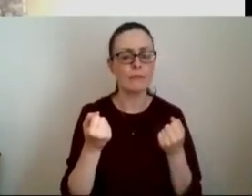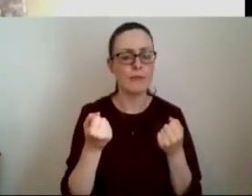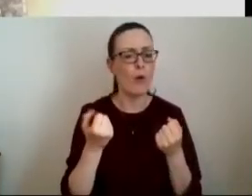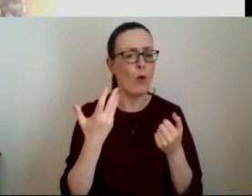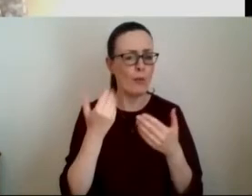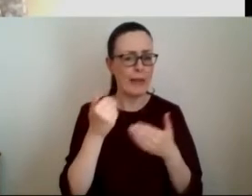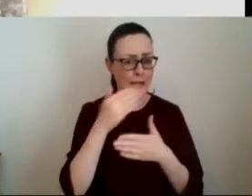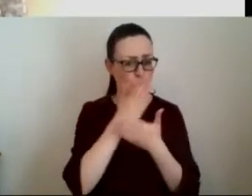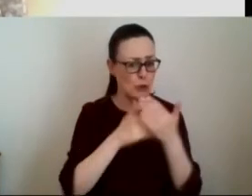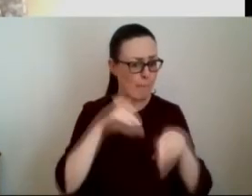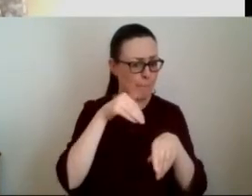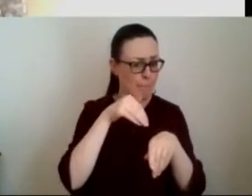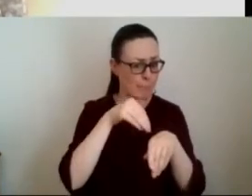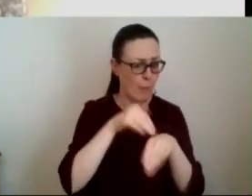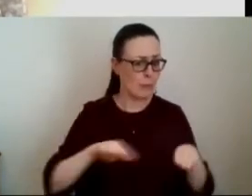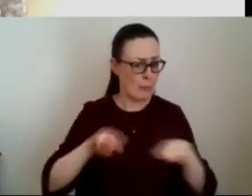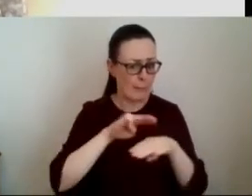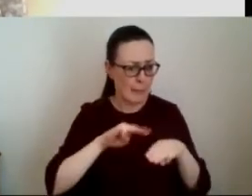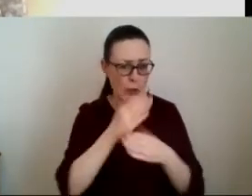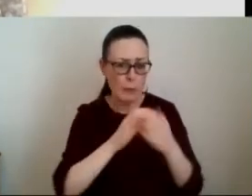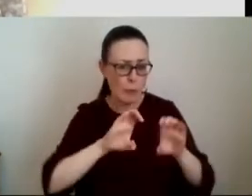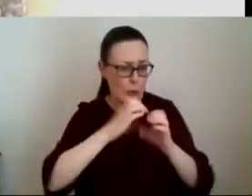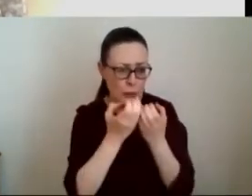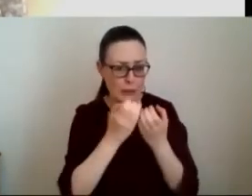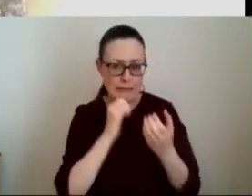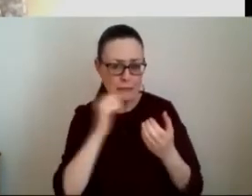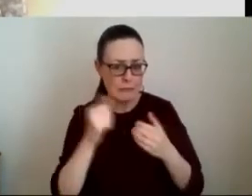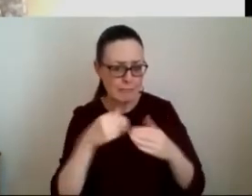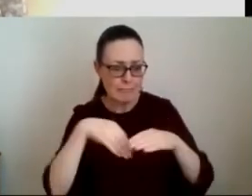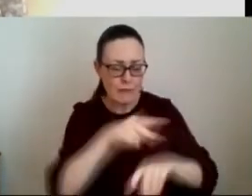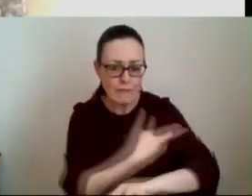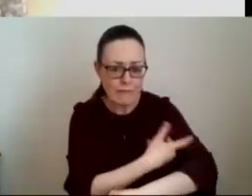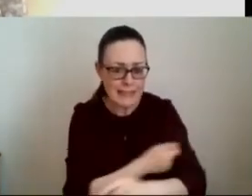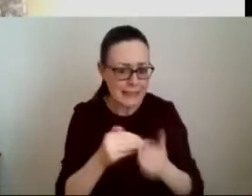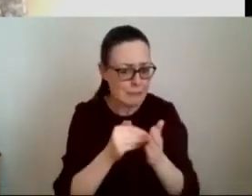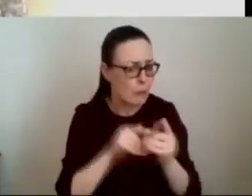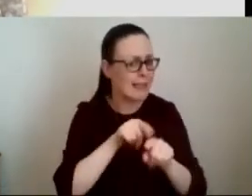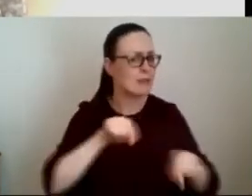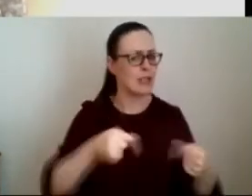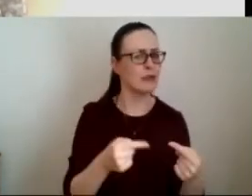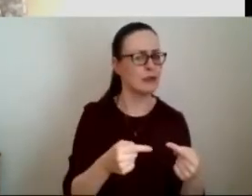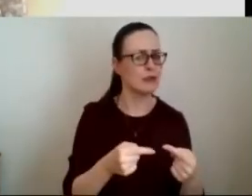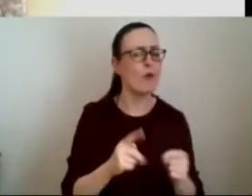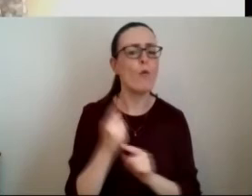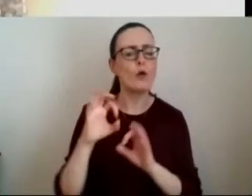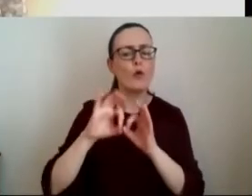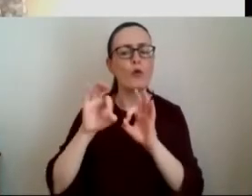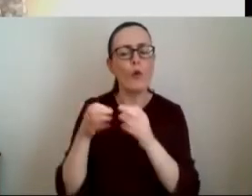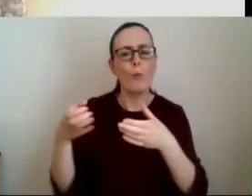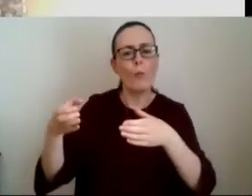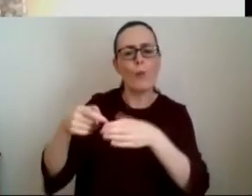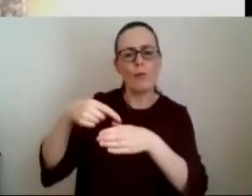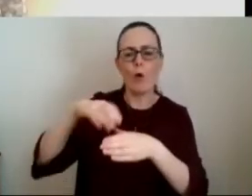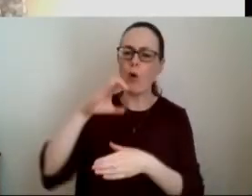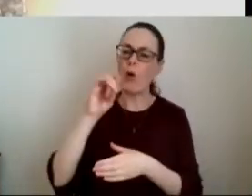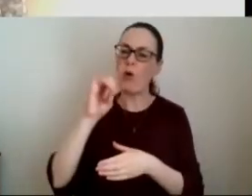of take-up issues in relation to some communities and it has been very challenging and there was a group if you like or a cohort as they're described